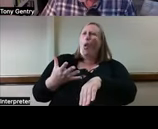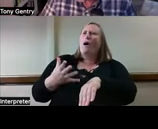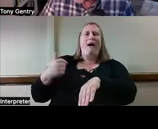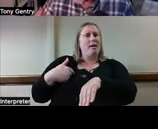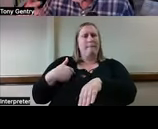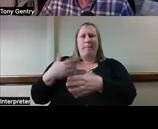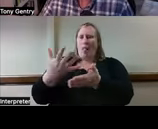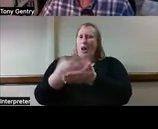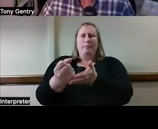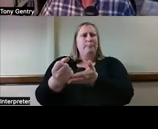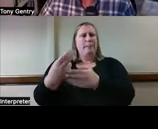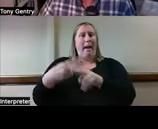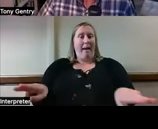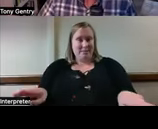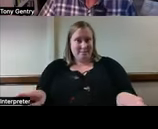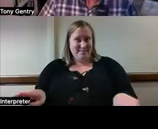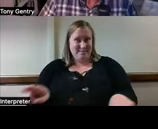All of these, all of these things